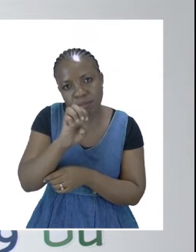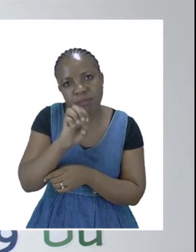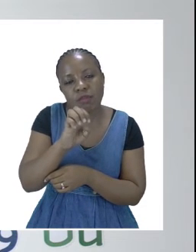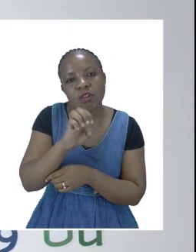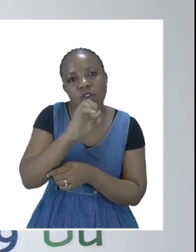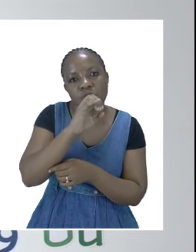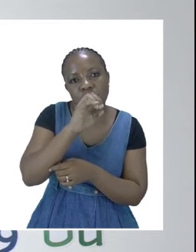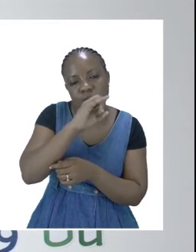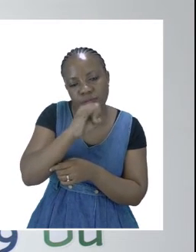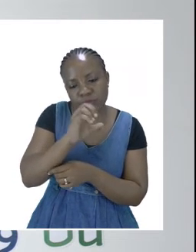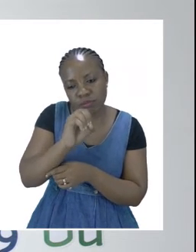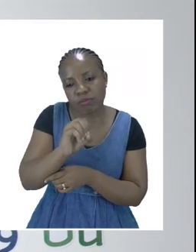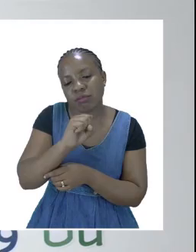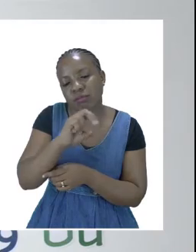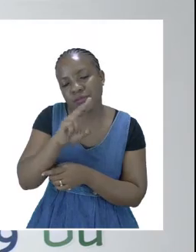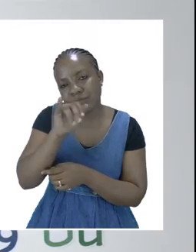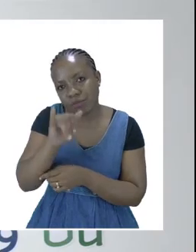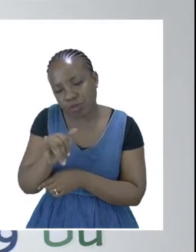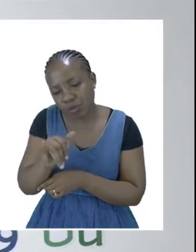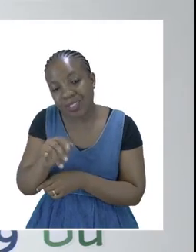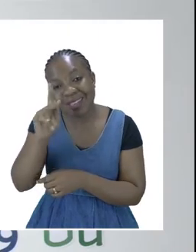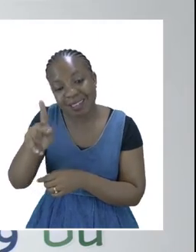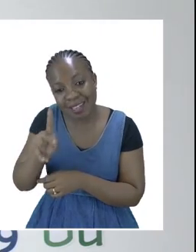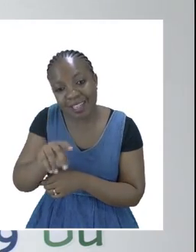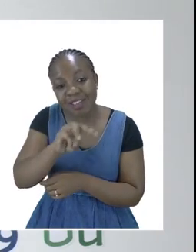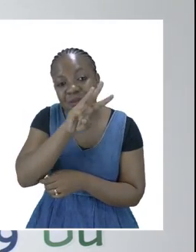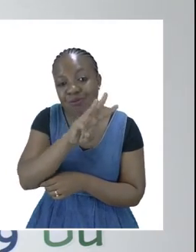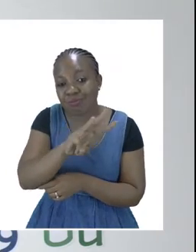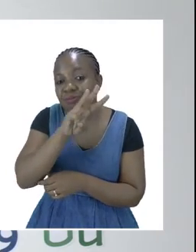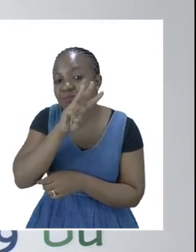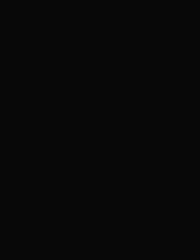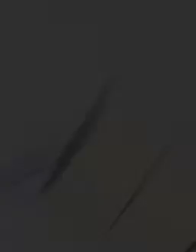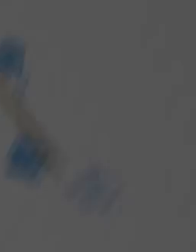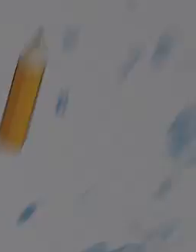in addition our website Zoschi Online.